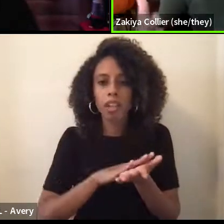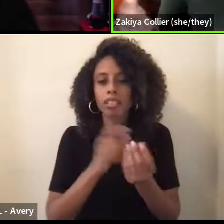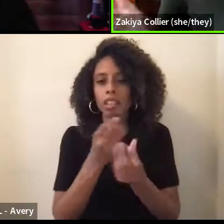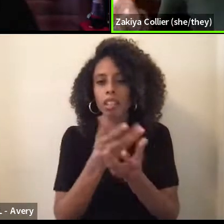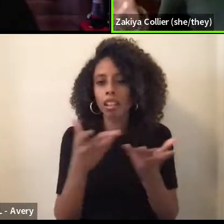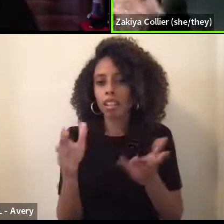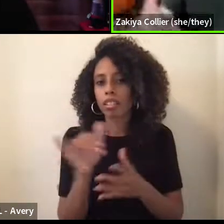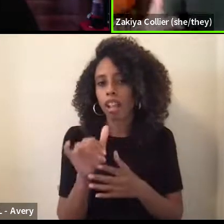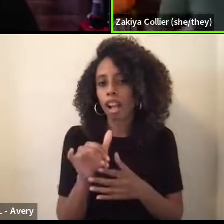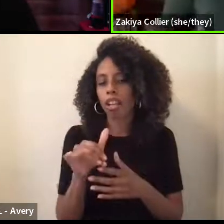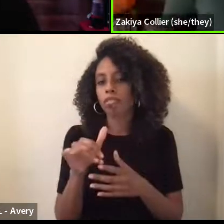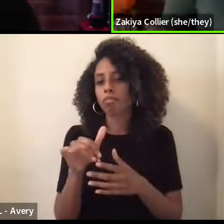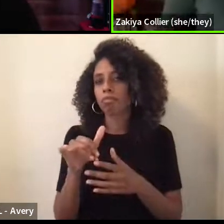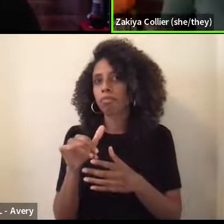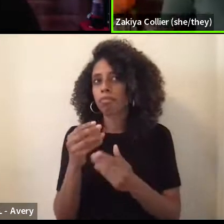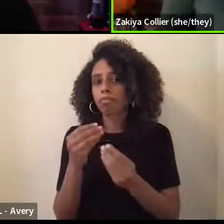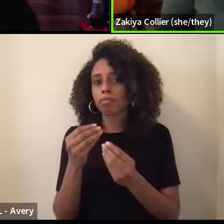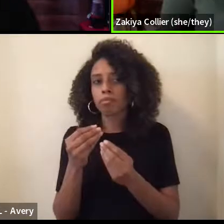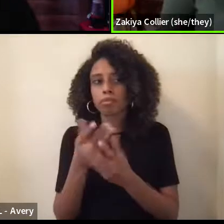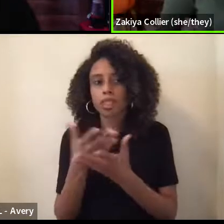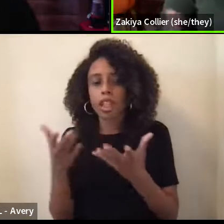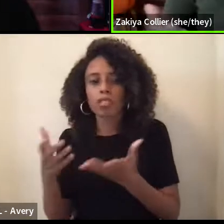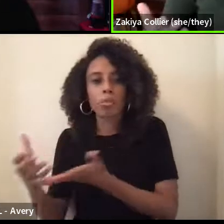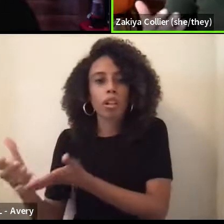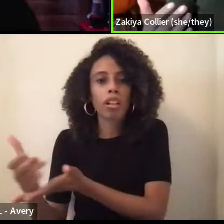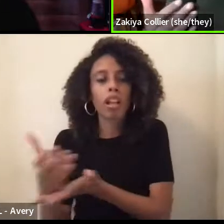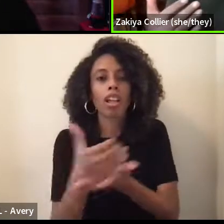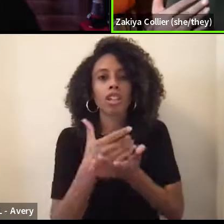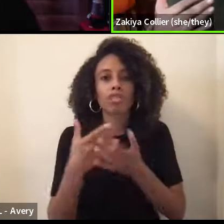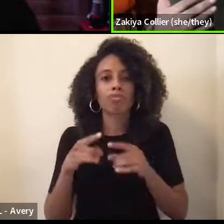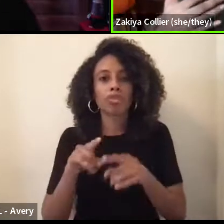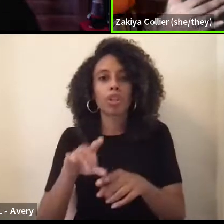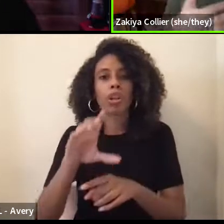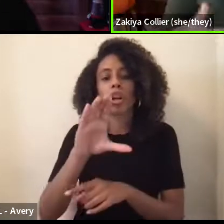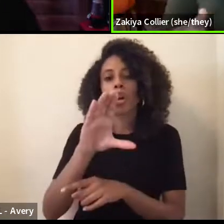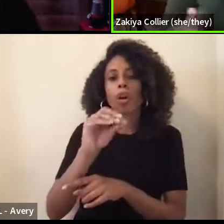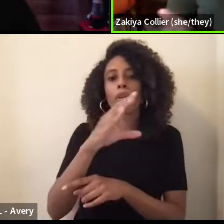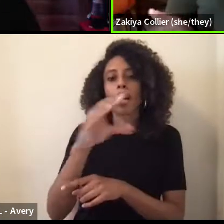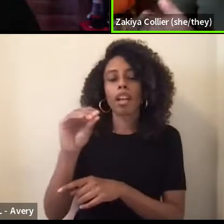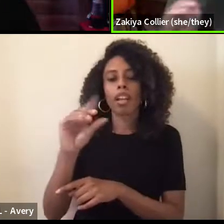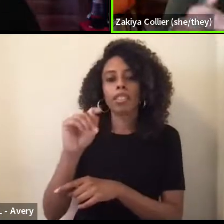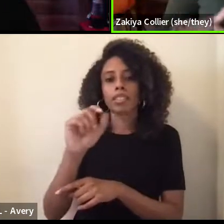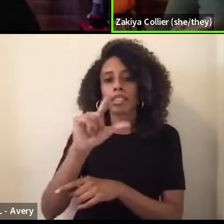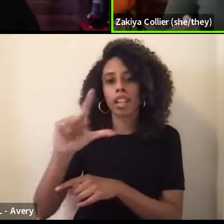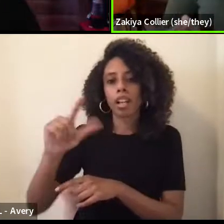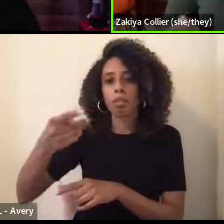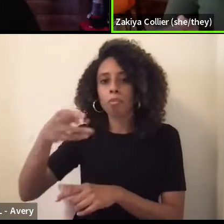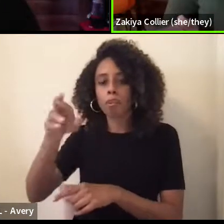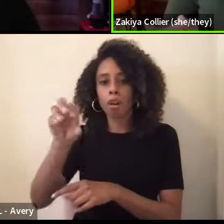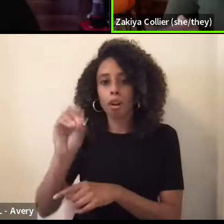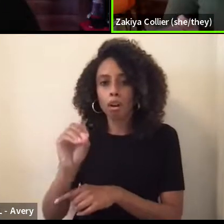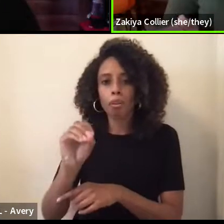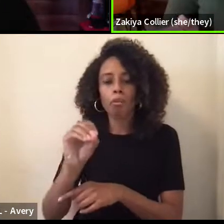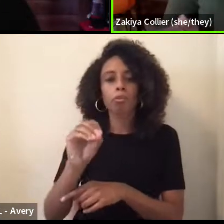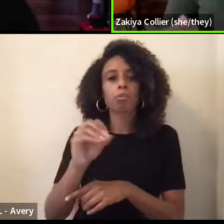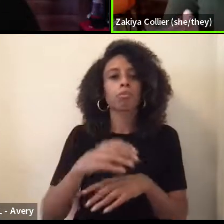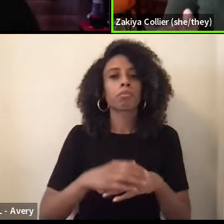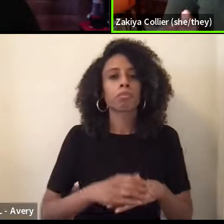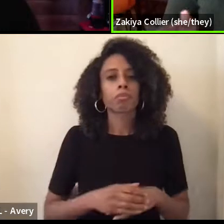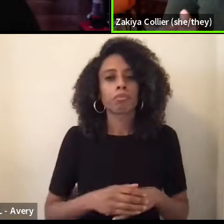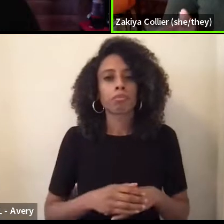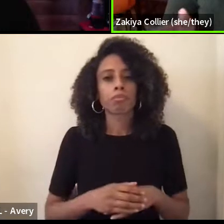things that were collected during Cohen's health pro or, um, you know, all sorts of like, sort of, uh,